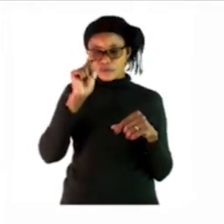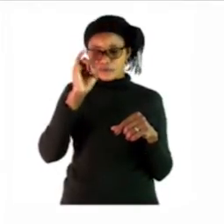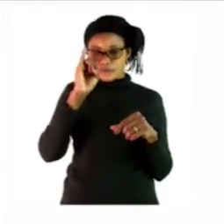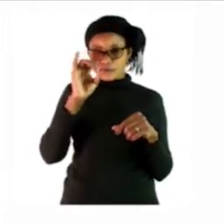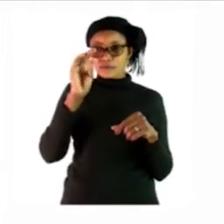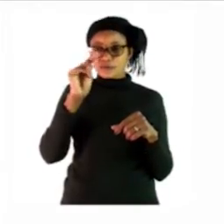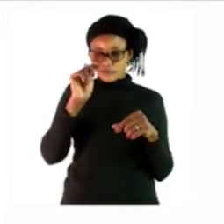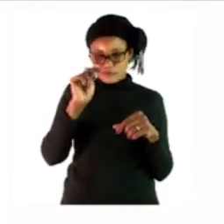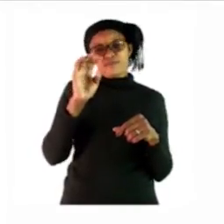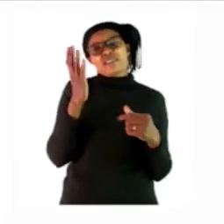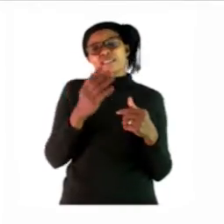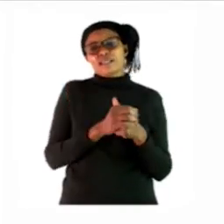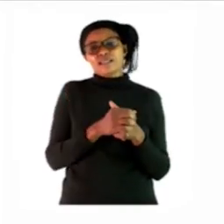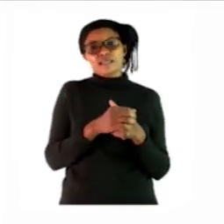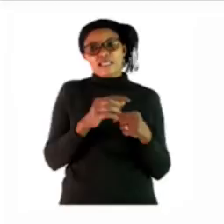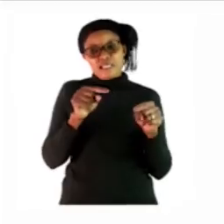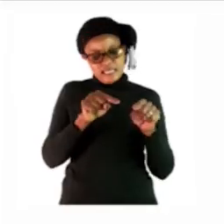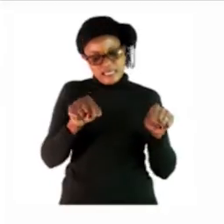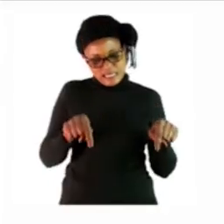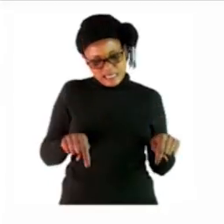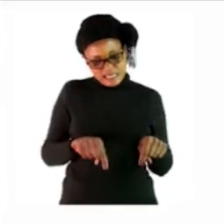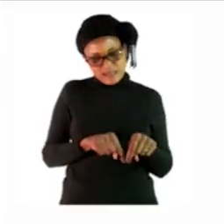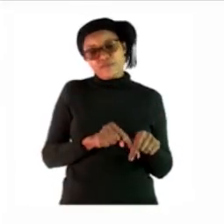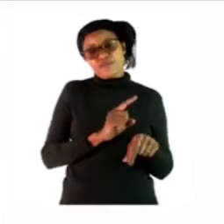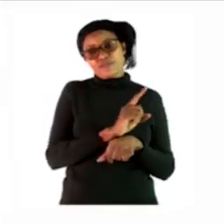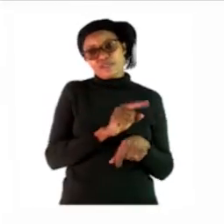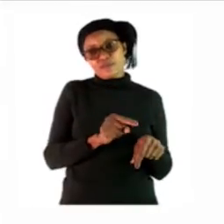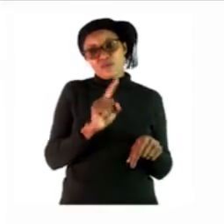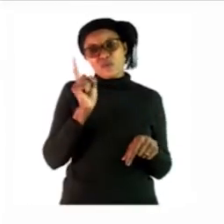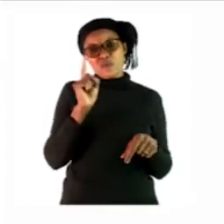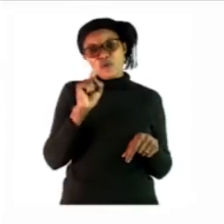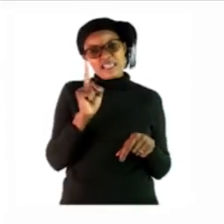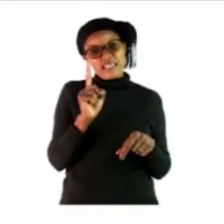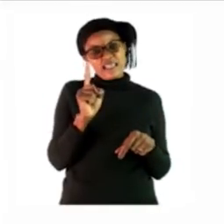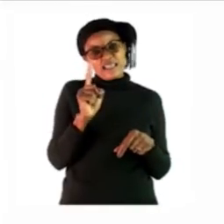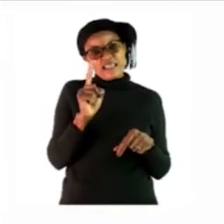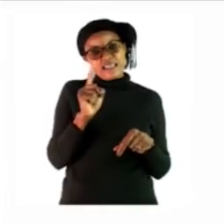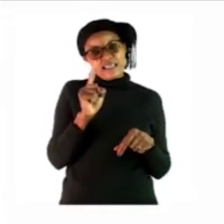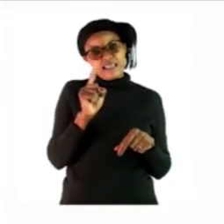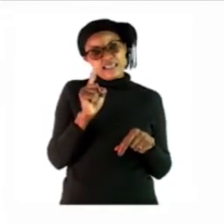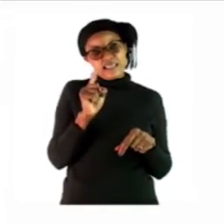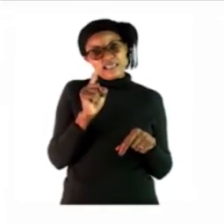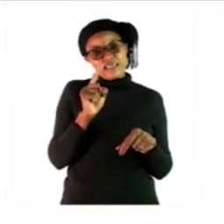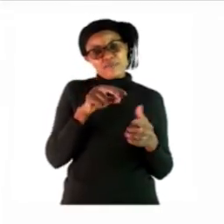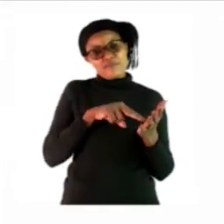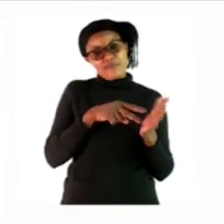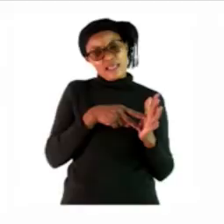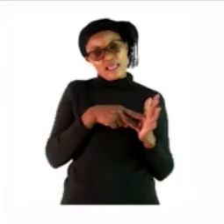first block what is an equation that means